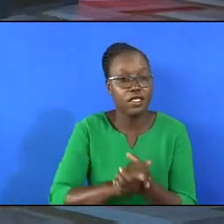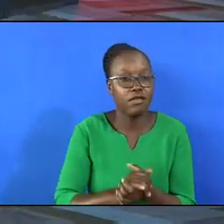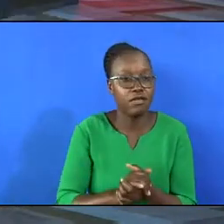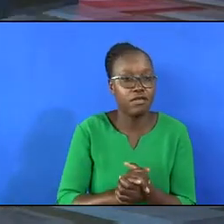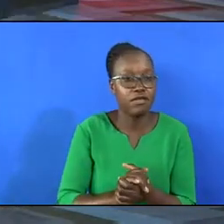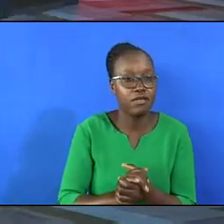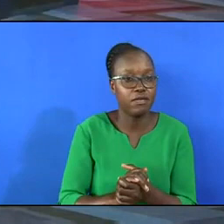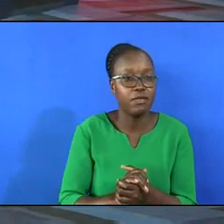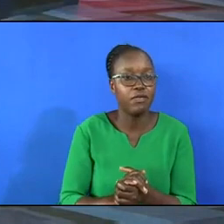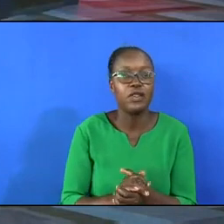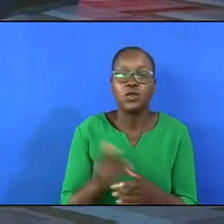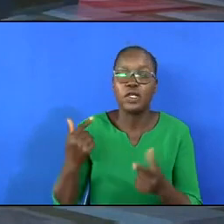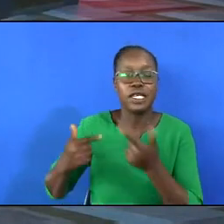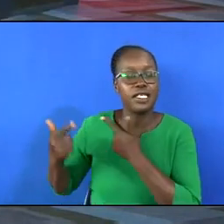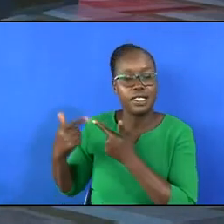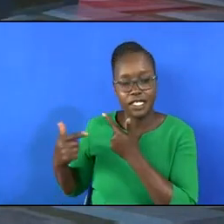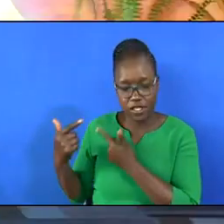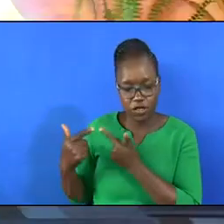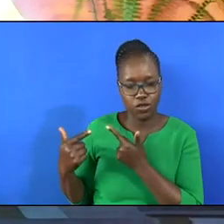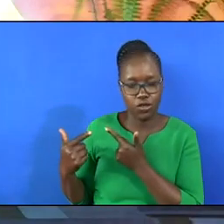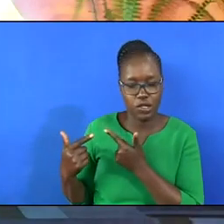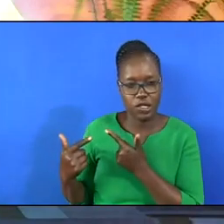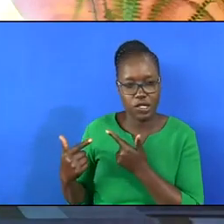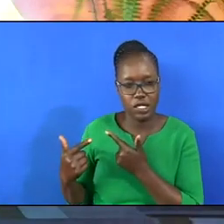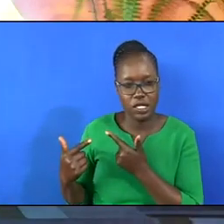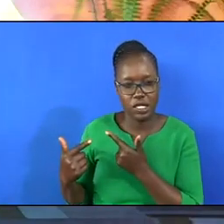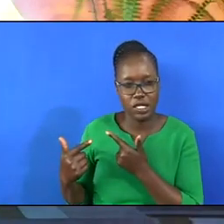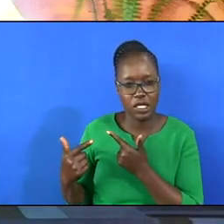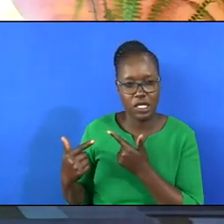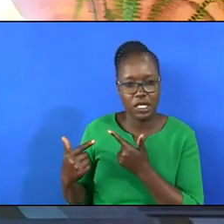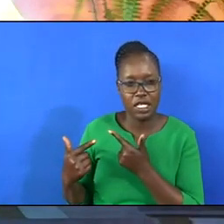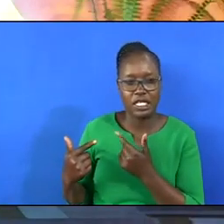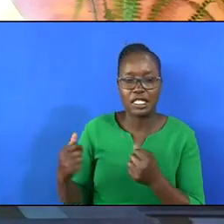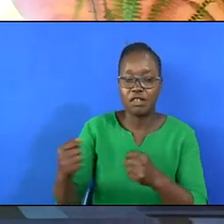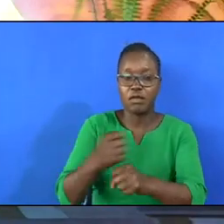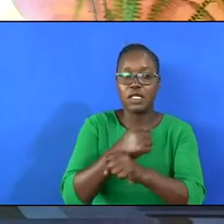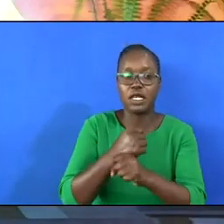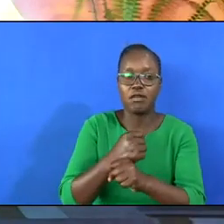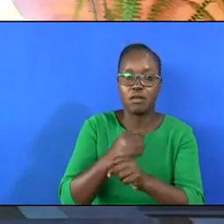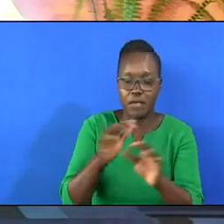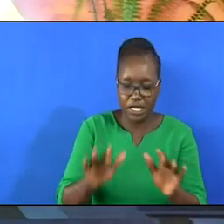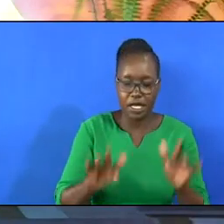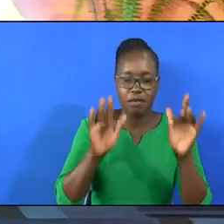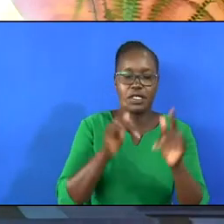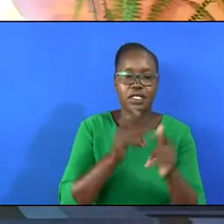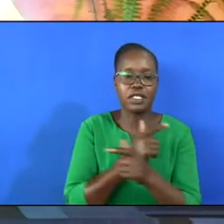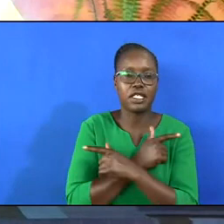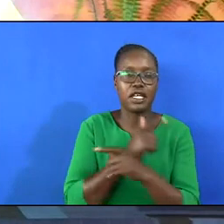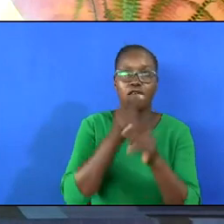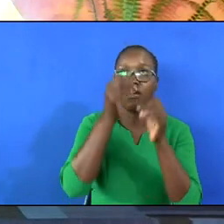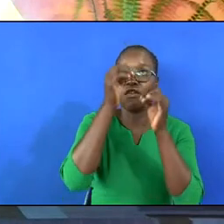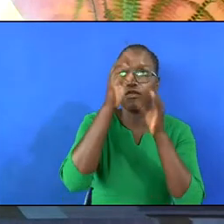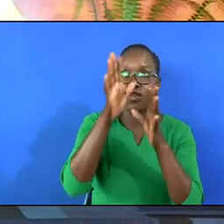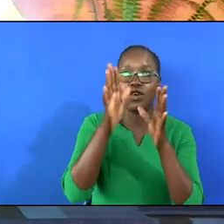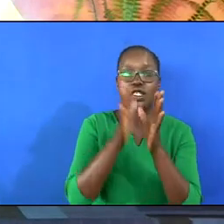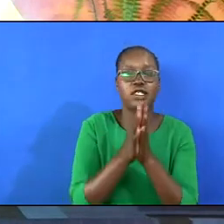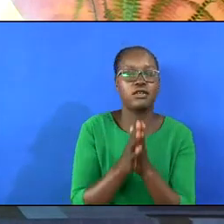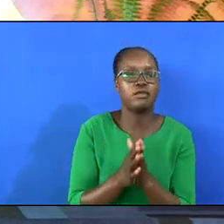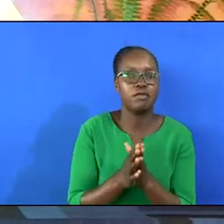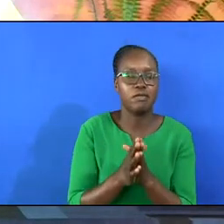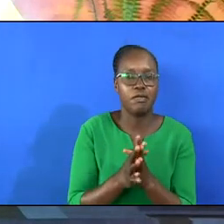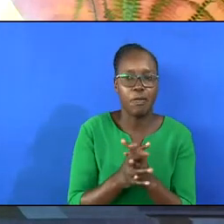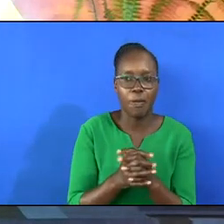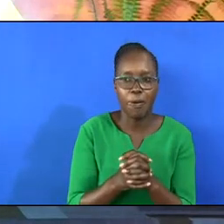that we are a generation that have been covered by the amazing love of God. Look at the next